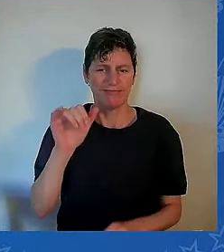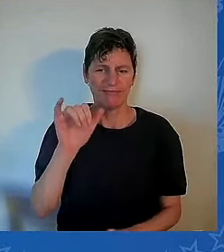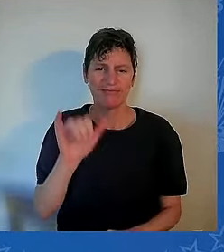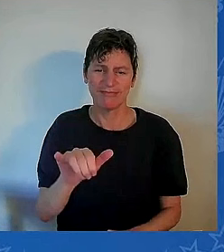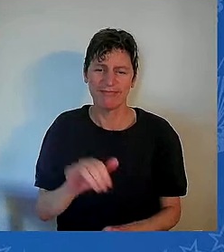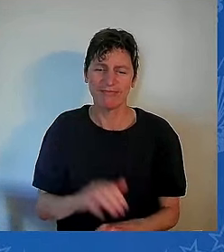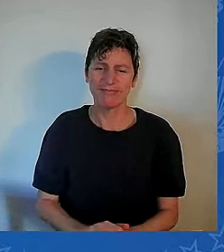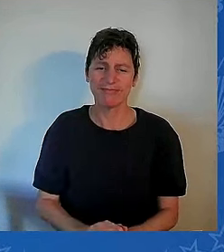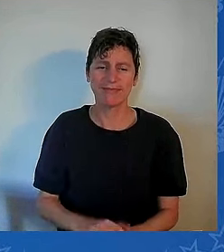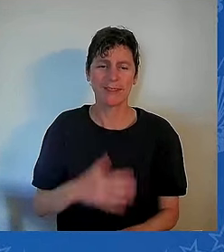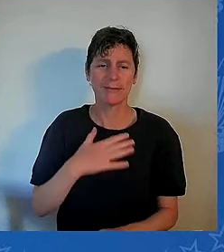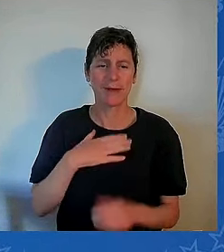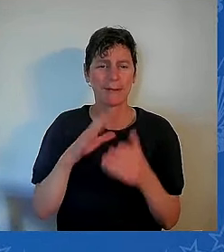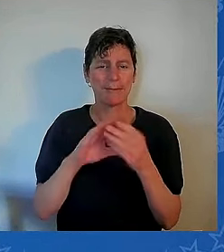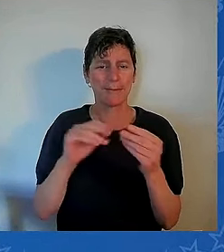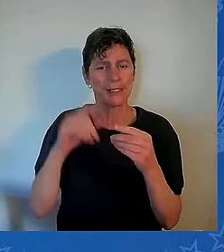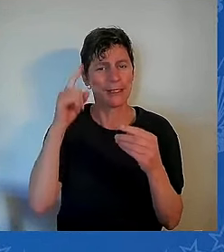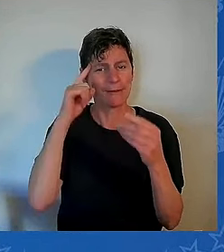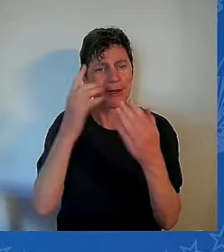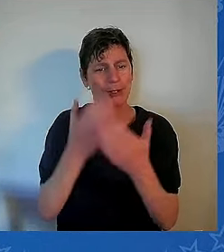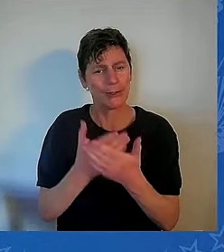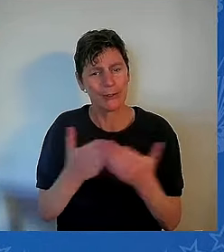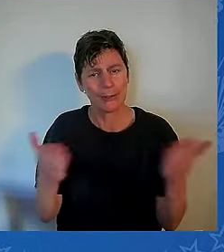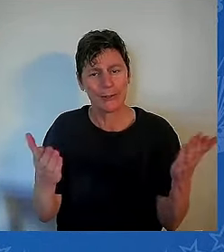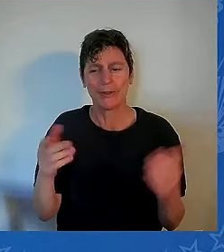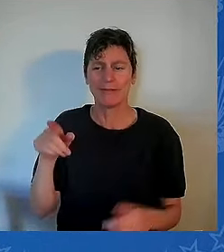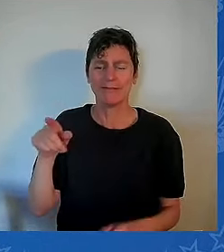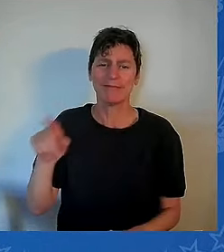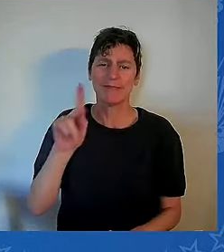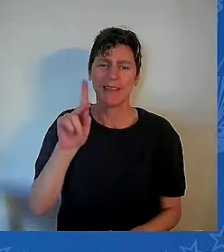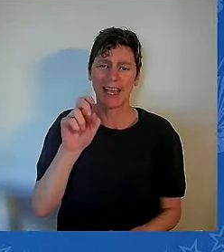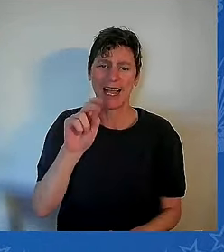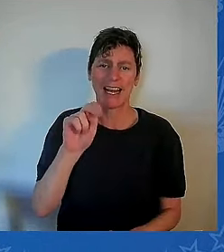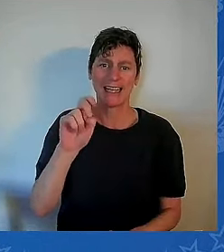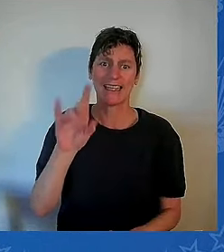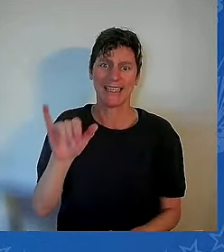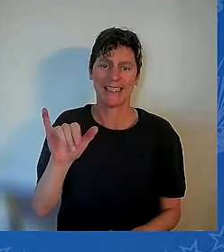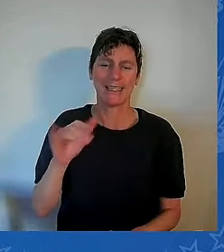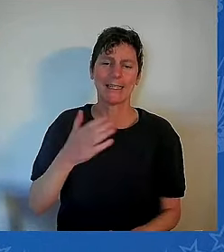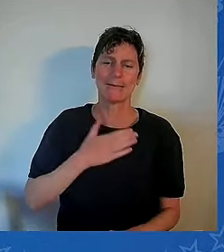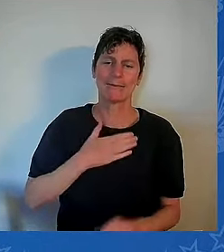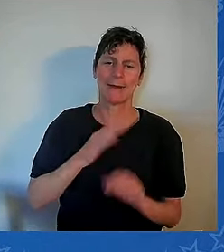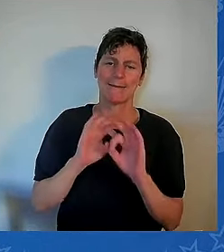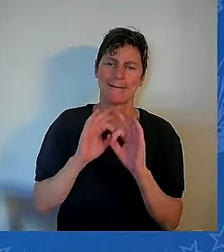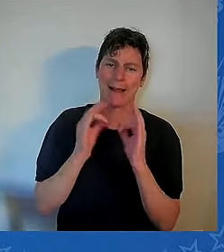To the Biden family is here for you, as you've always been for us.